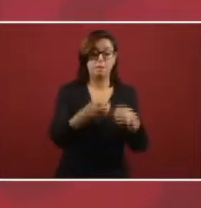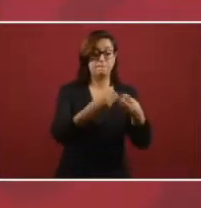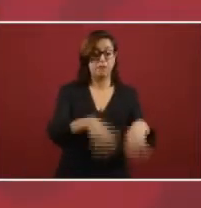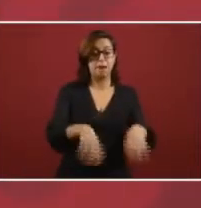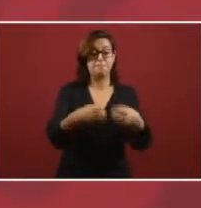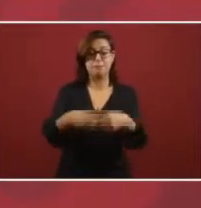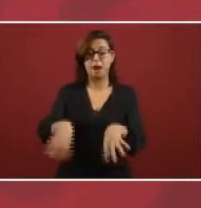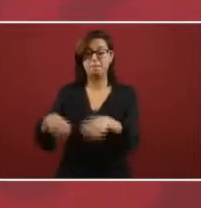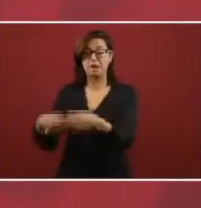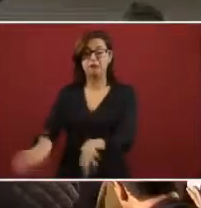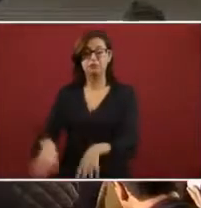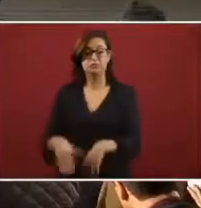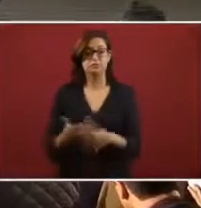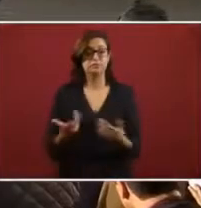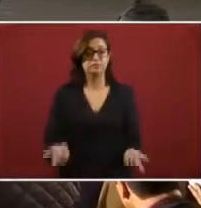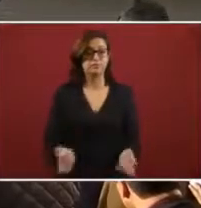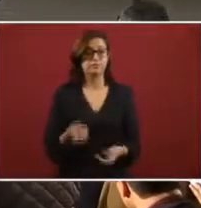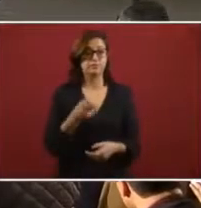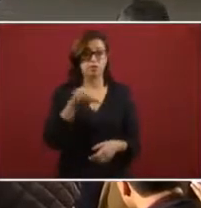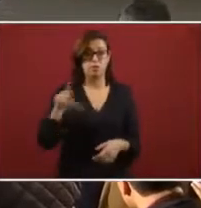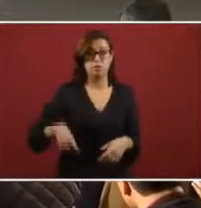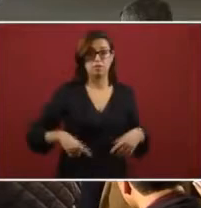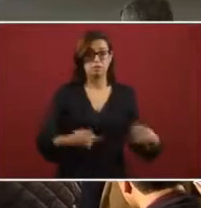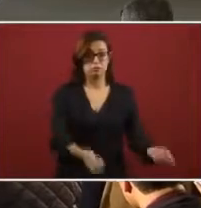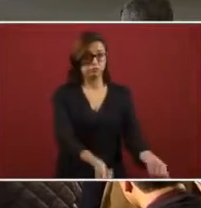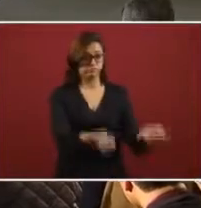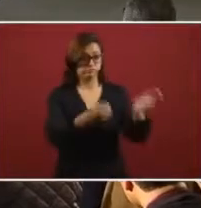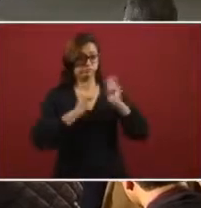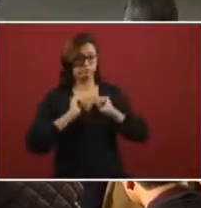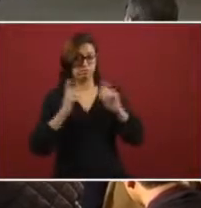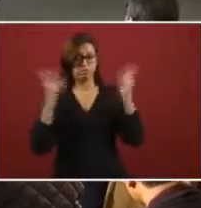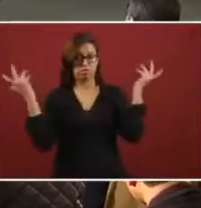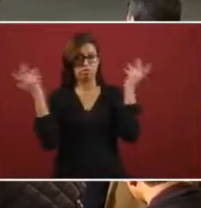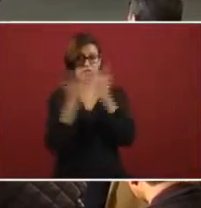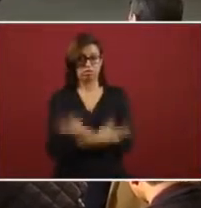,000 barrels a day and